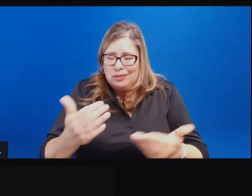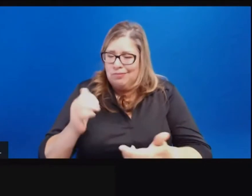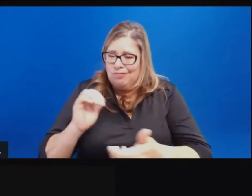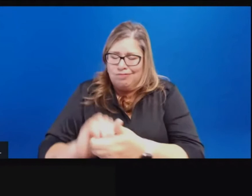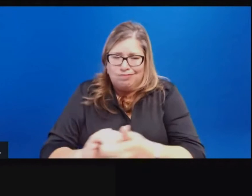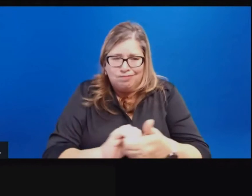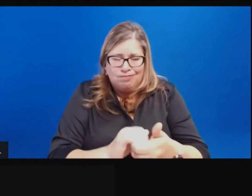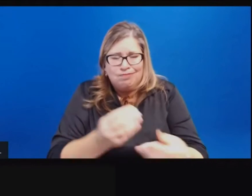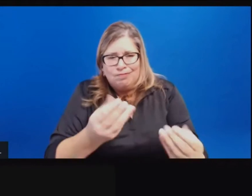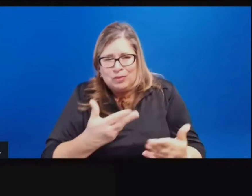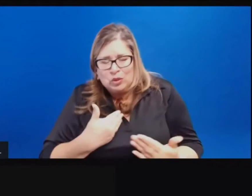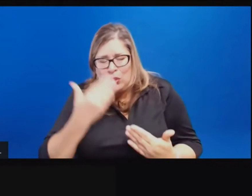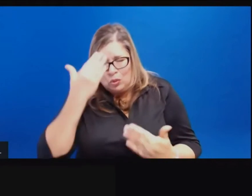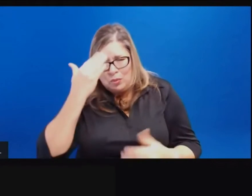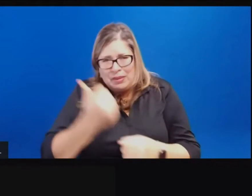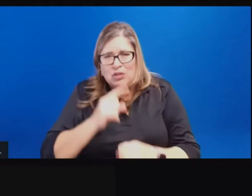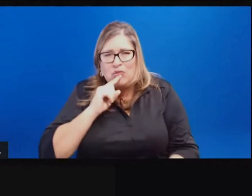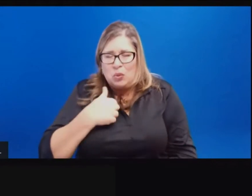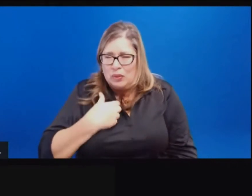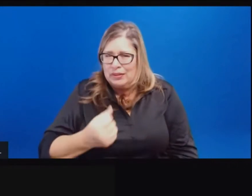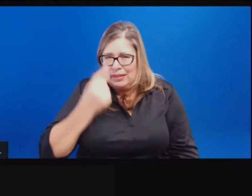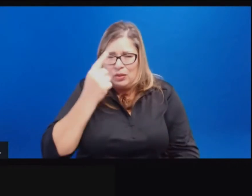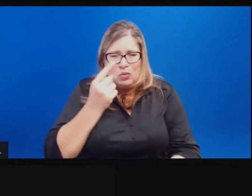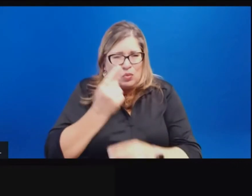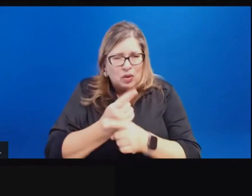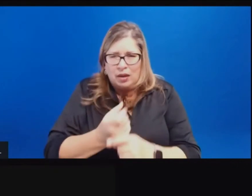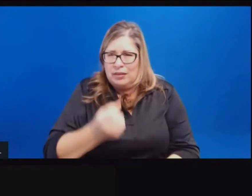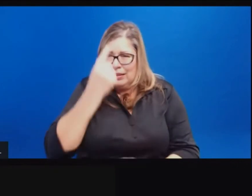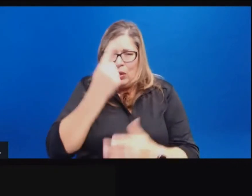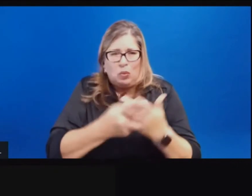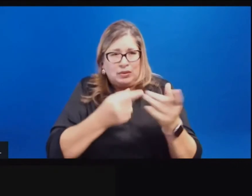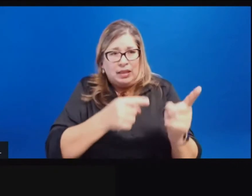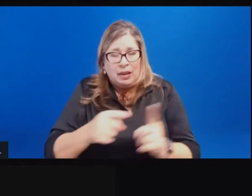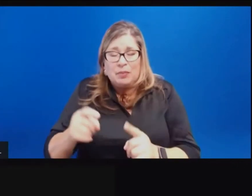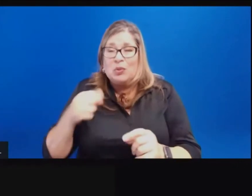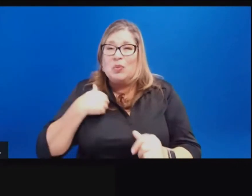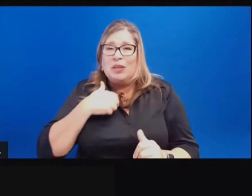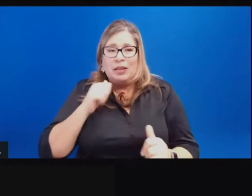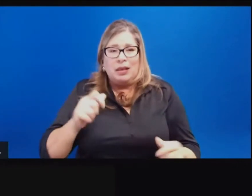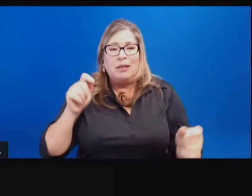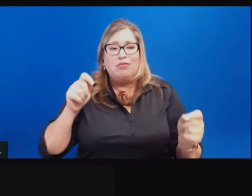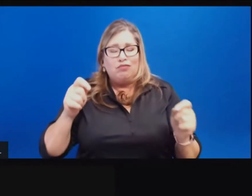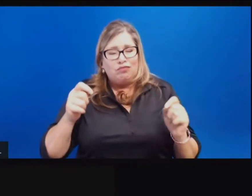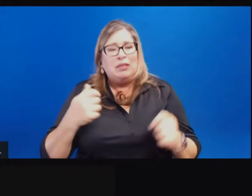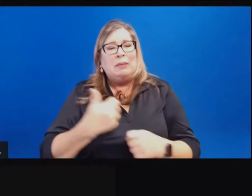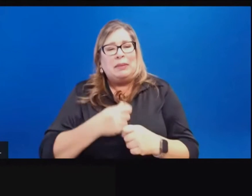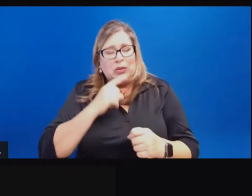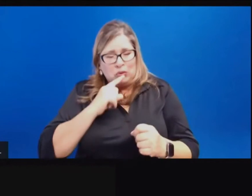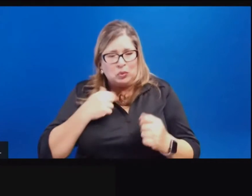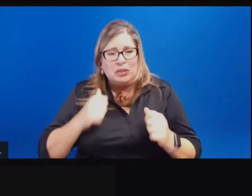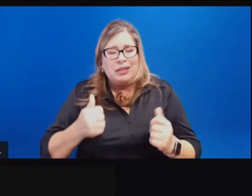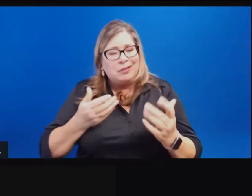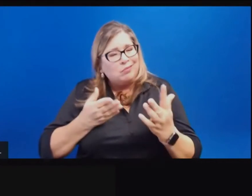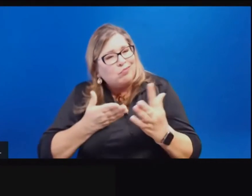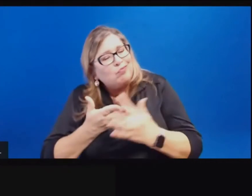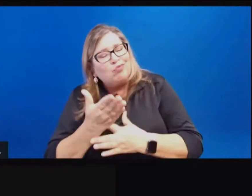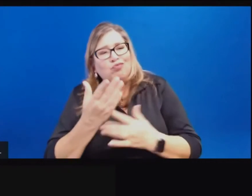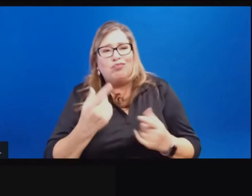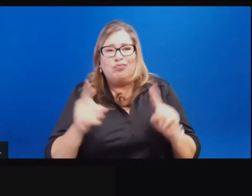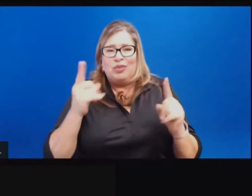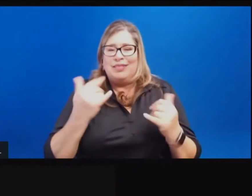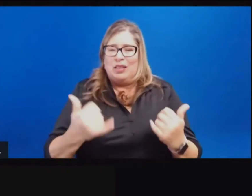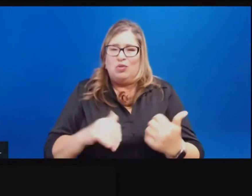the conditions given the evolving pandemic so that we can, uh, uh, we can sort of guide us through this pretty difficult time.